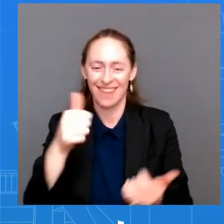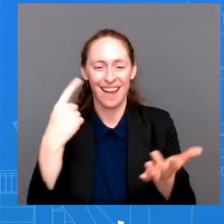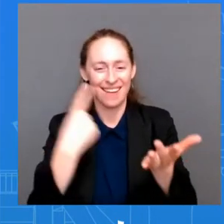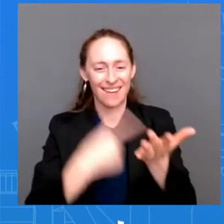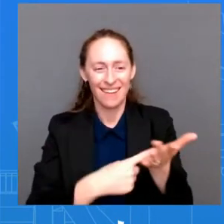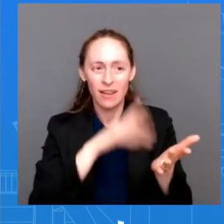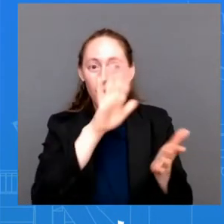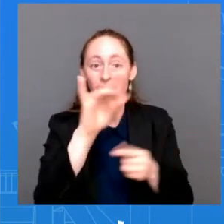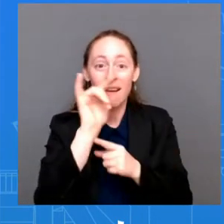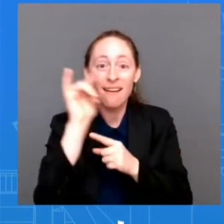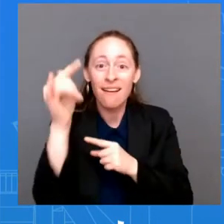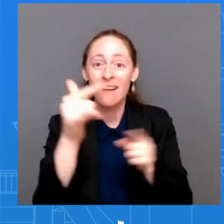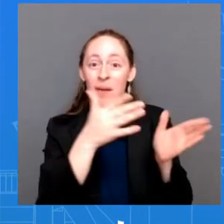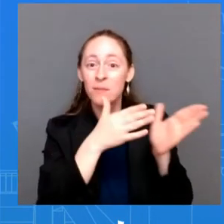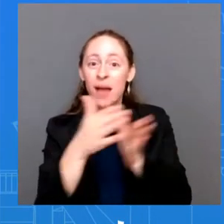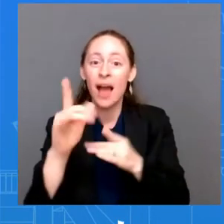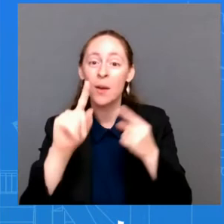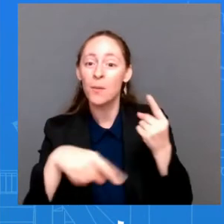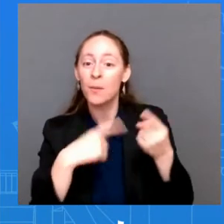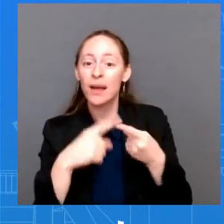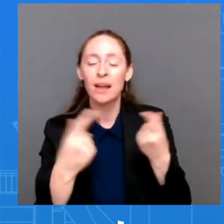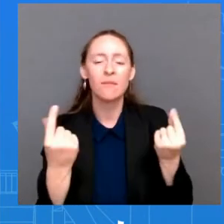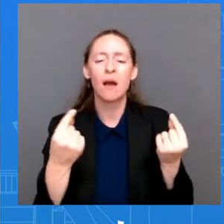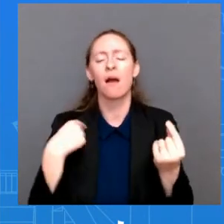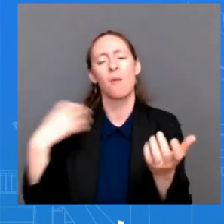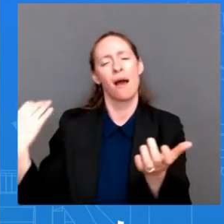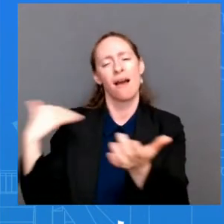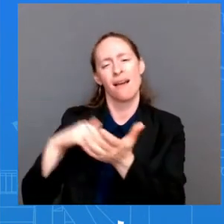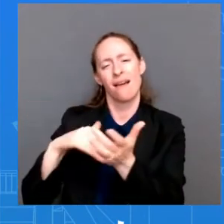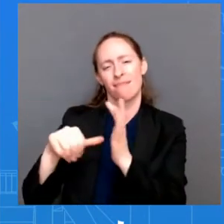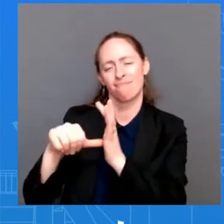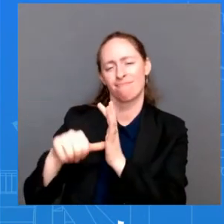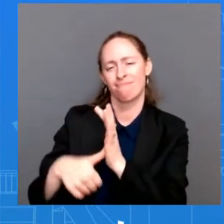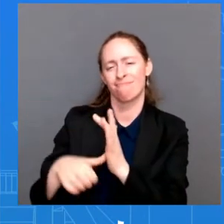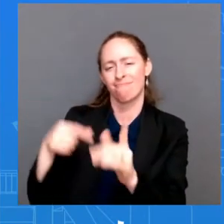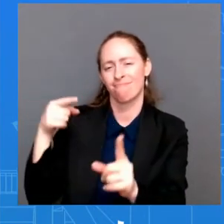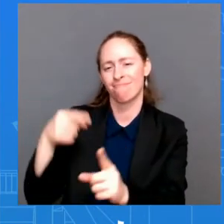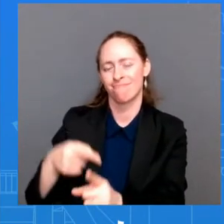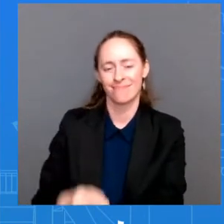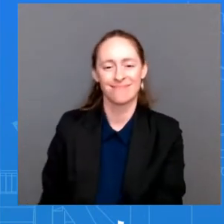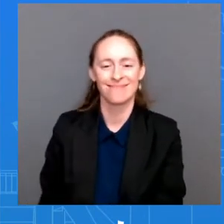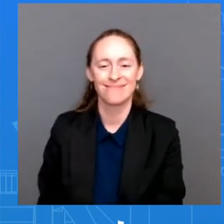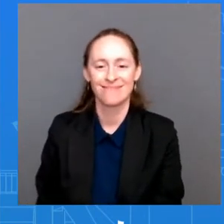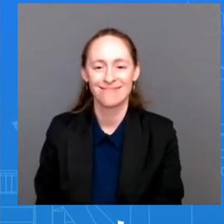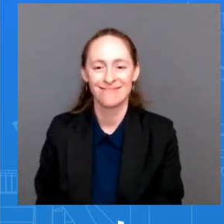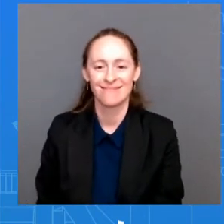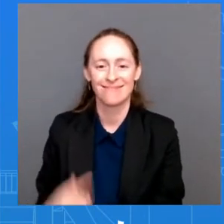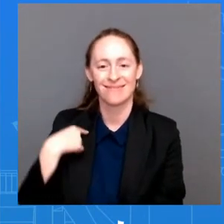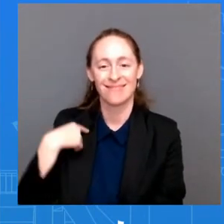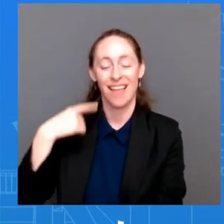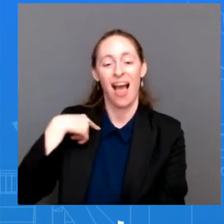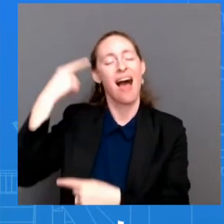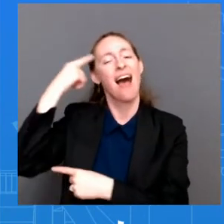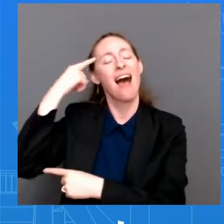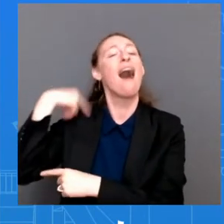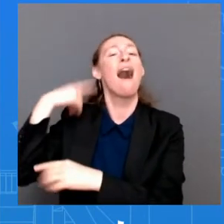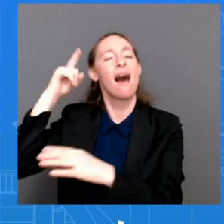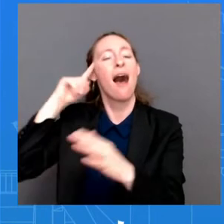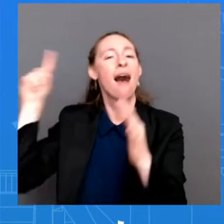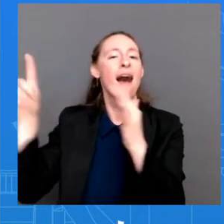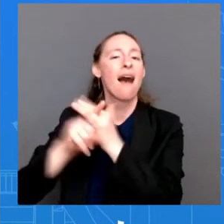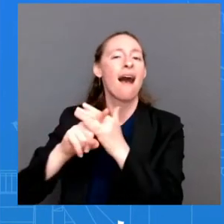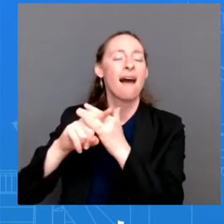back to one other thing, if I may, because it was in my mind and I flew out of my mind as I was answering your question. is when you talk about